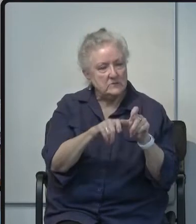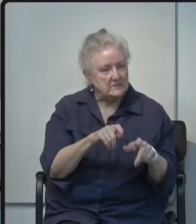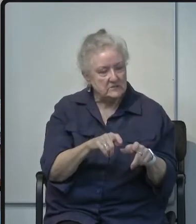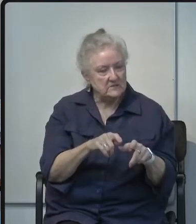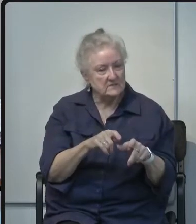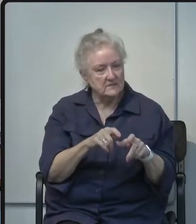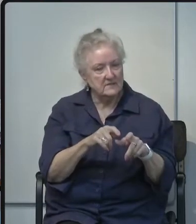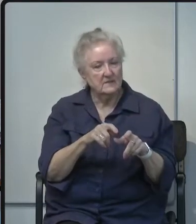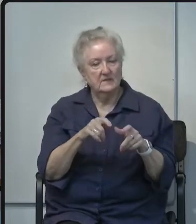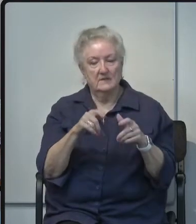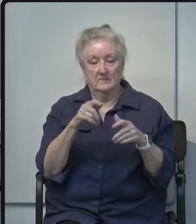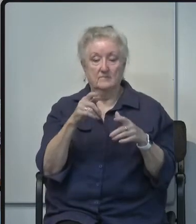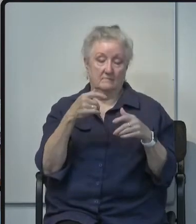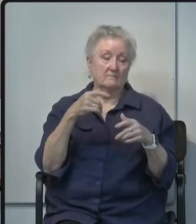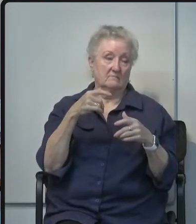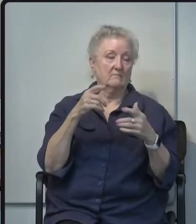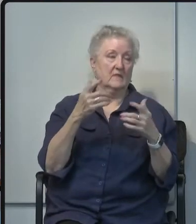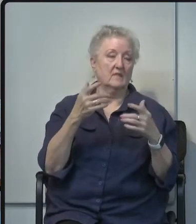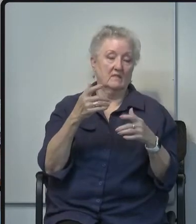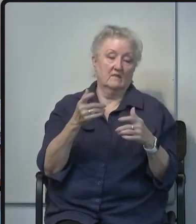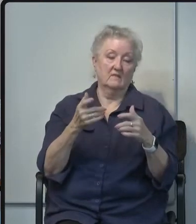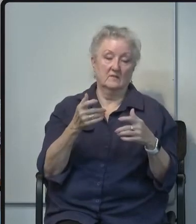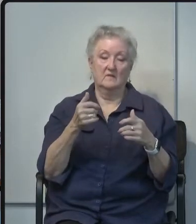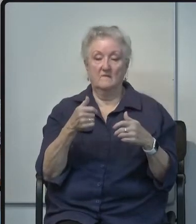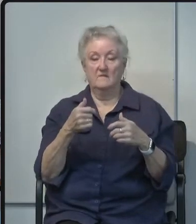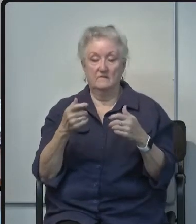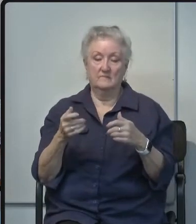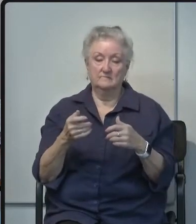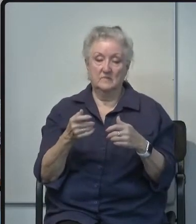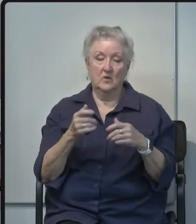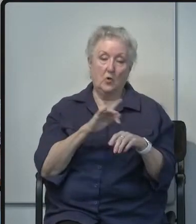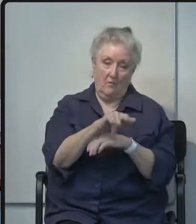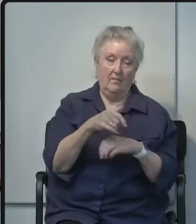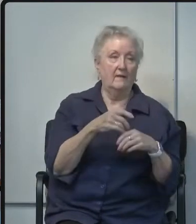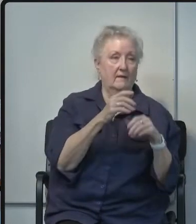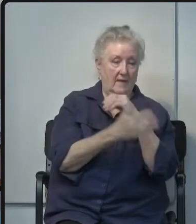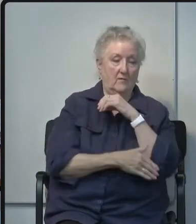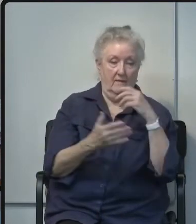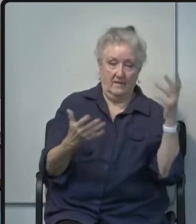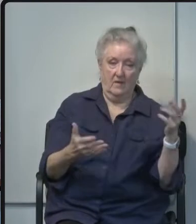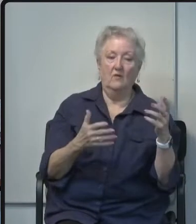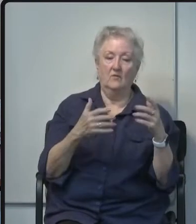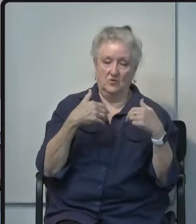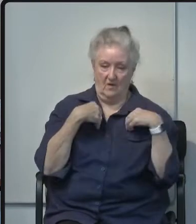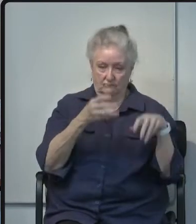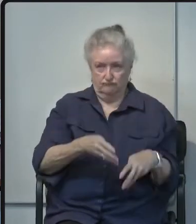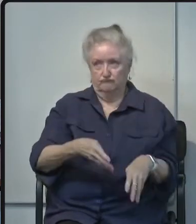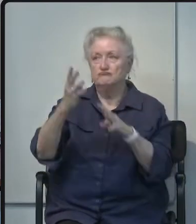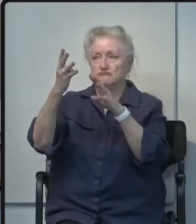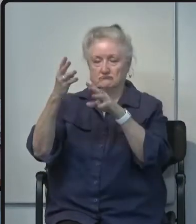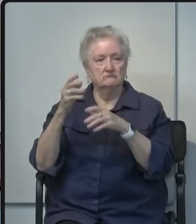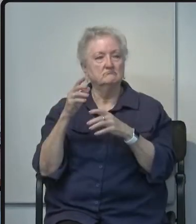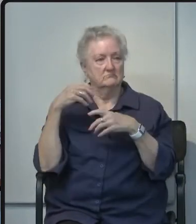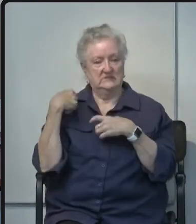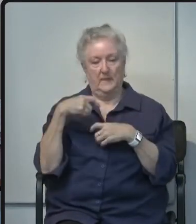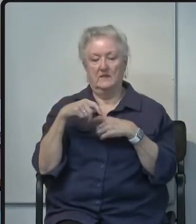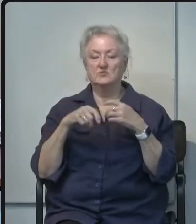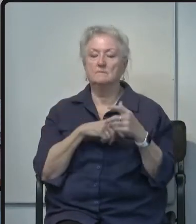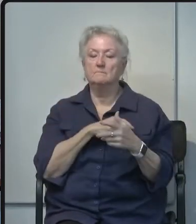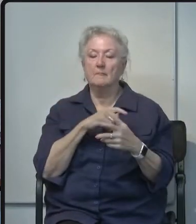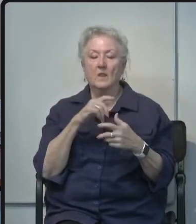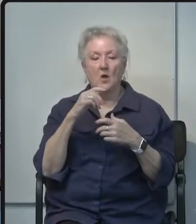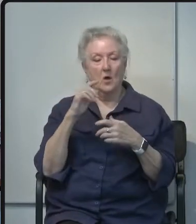first few counties to be able to have that up in spanish we are also creating